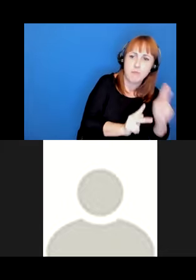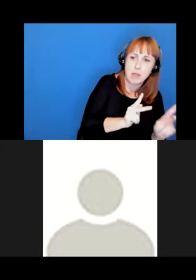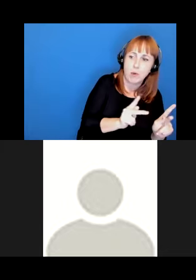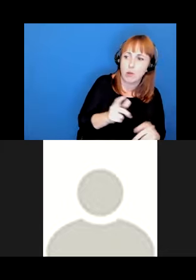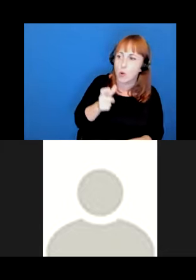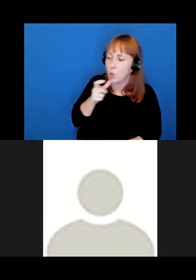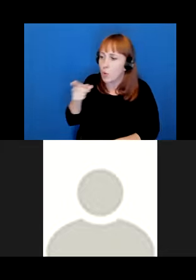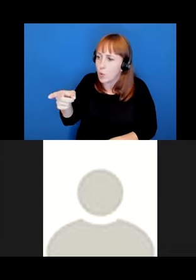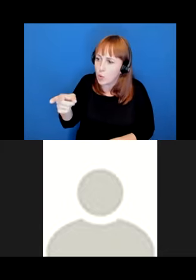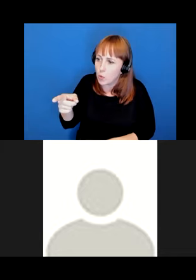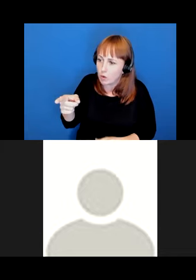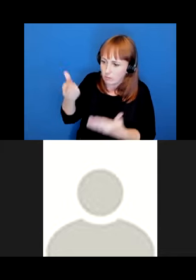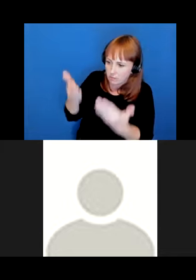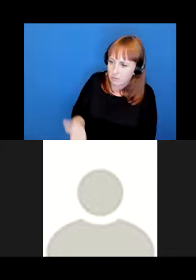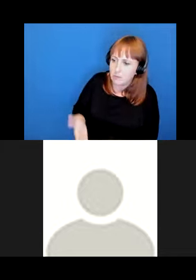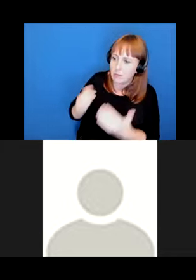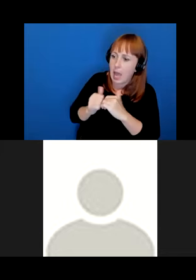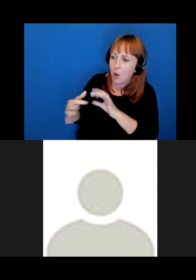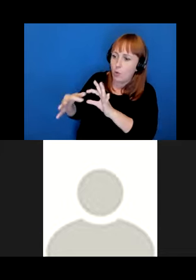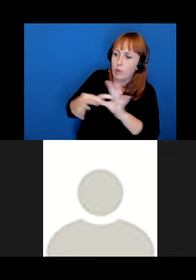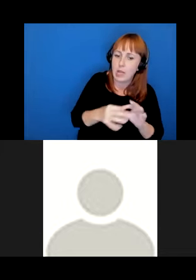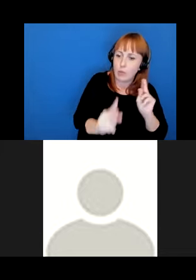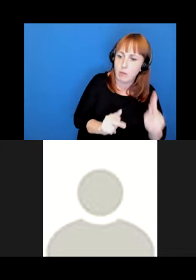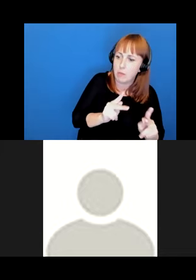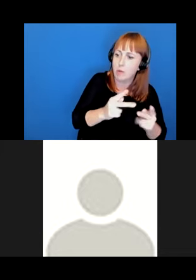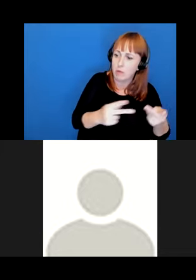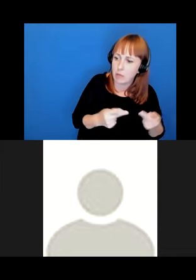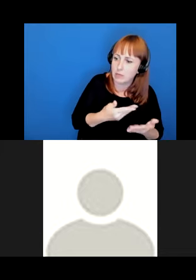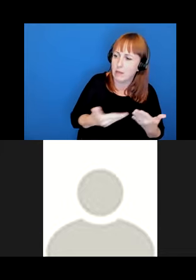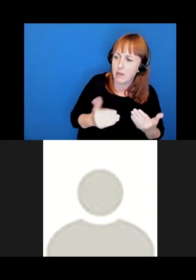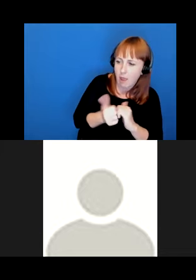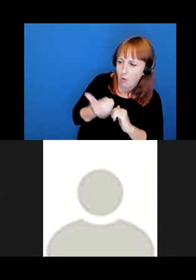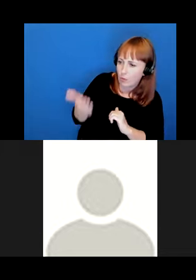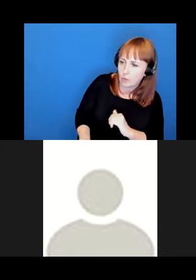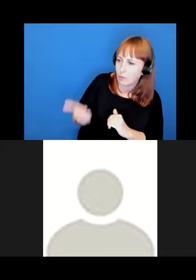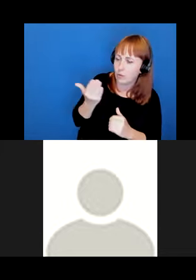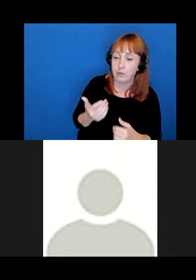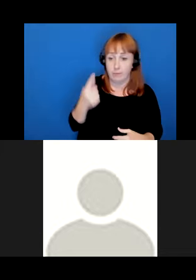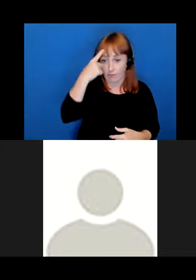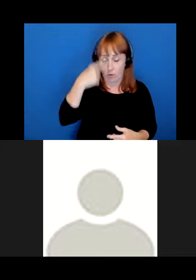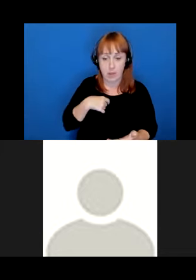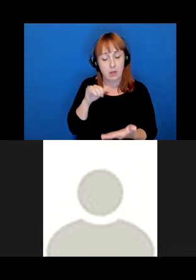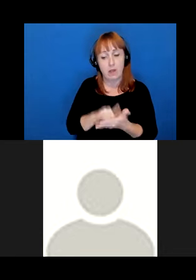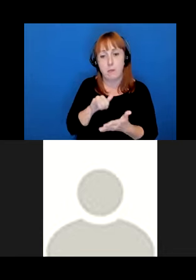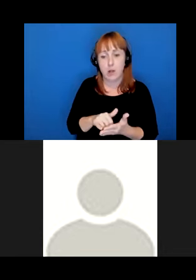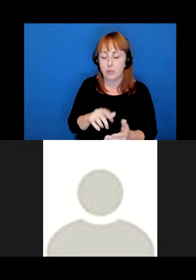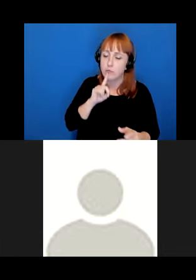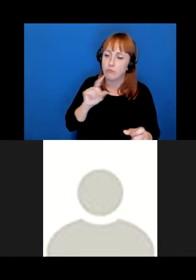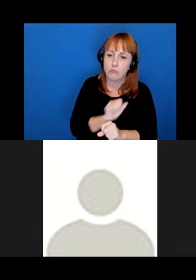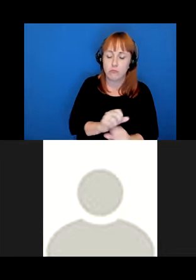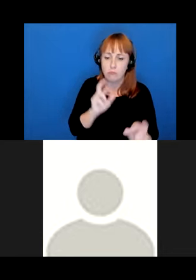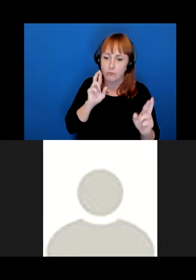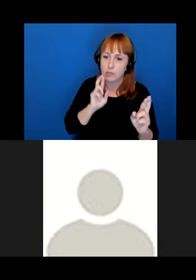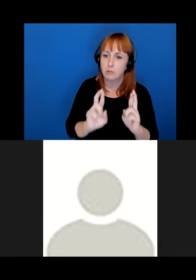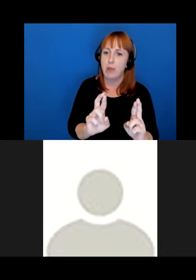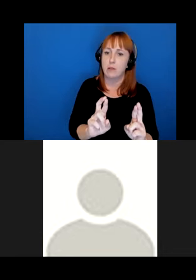the researcher are in relation to those people and places. It is not possible, in my opinion, it is show true respect, or to be